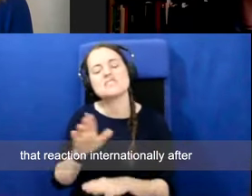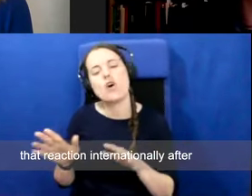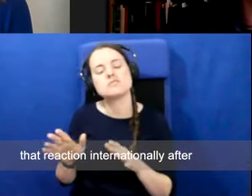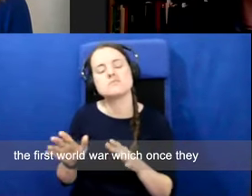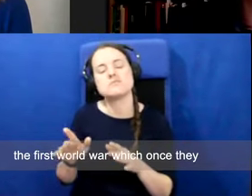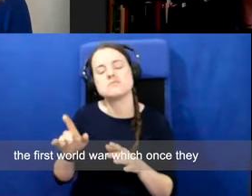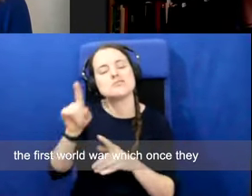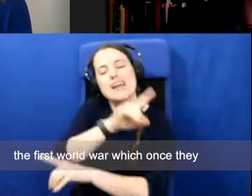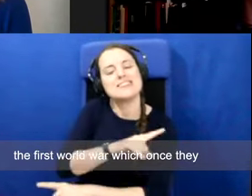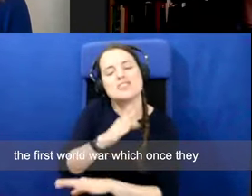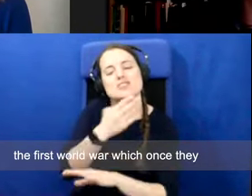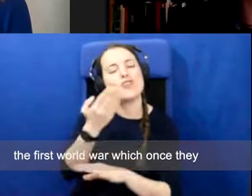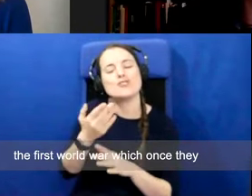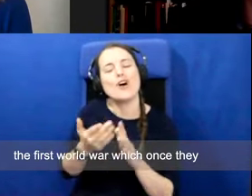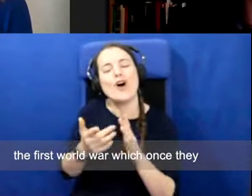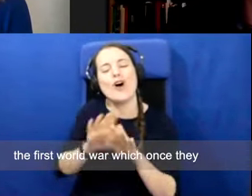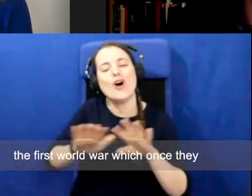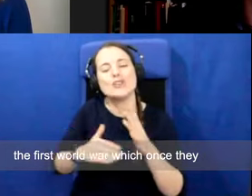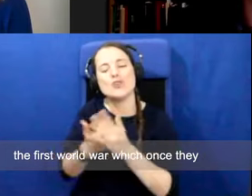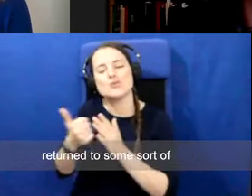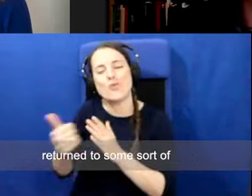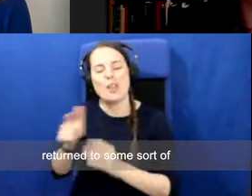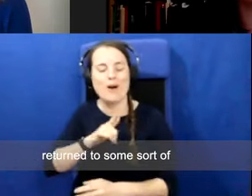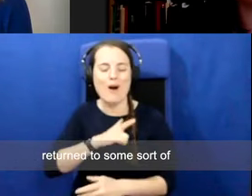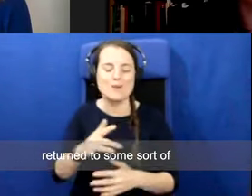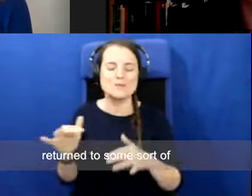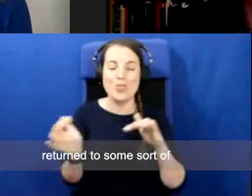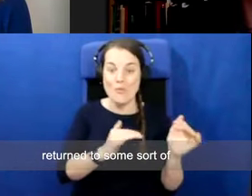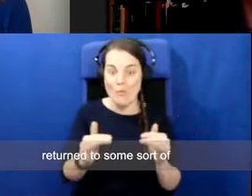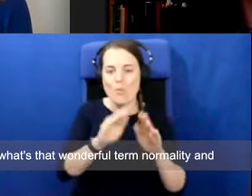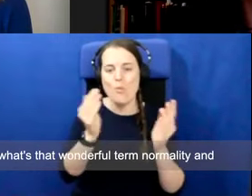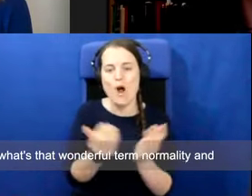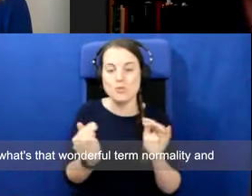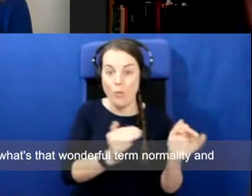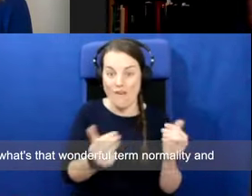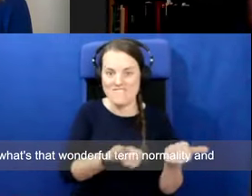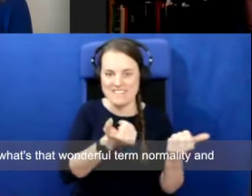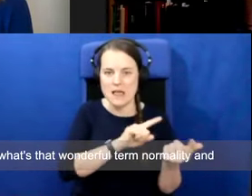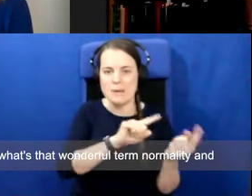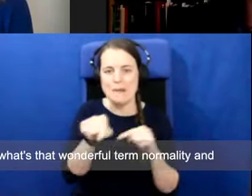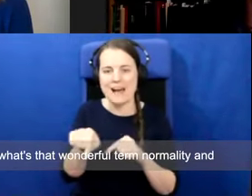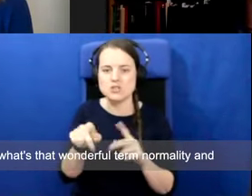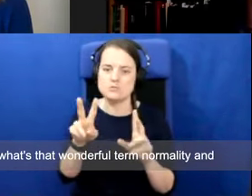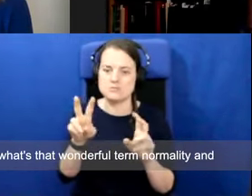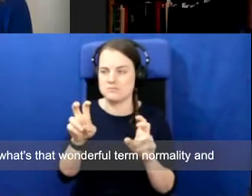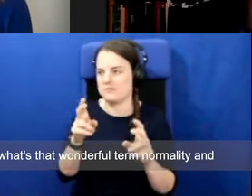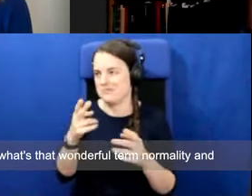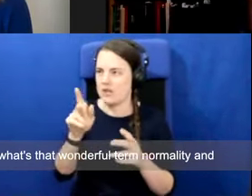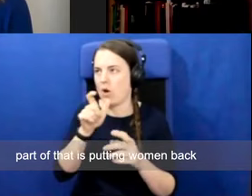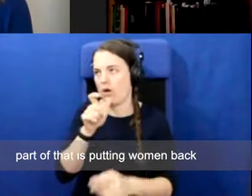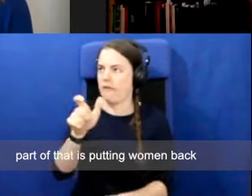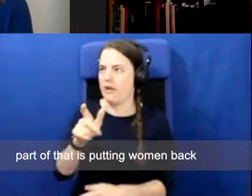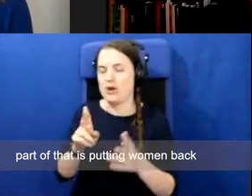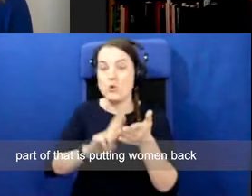First World War, which wants a return to some sort of what's that wonderful term normality. And part of that is